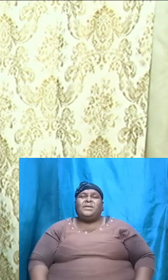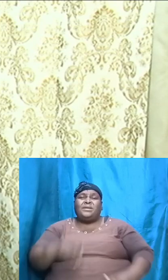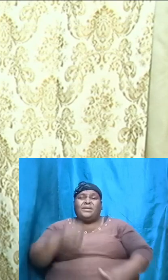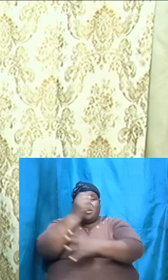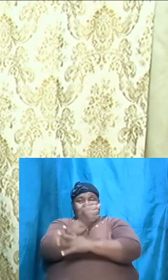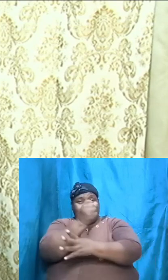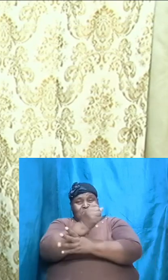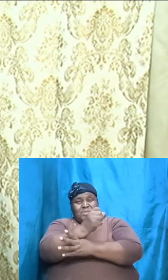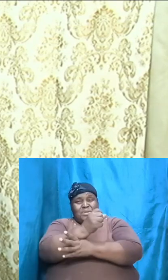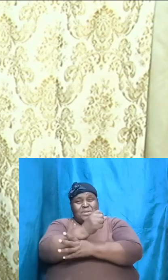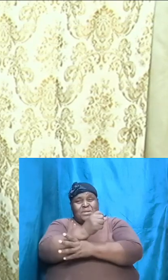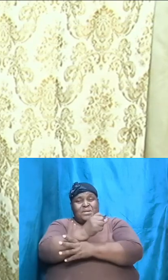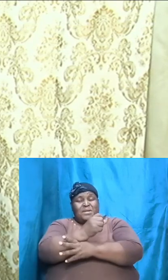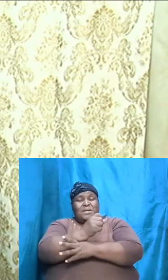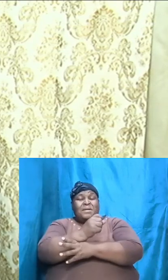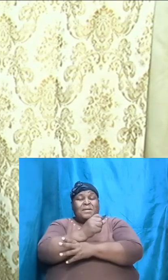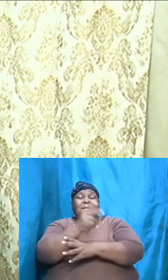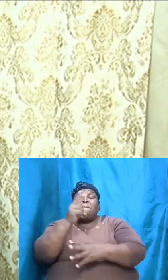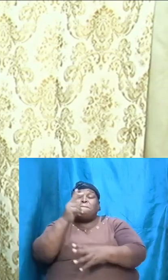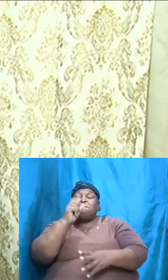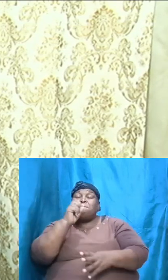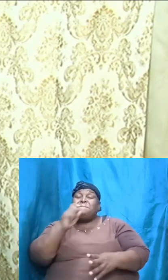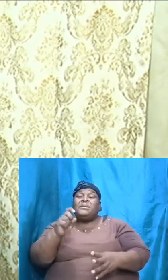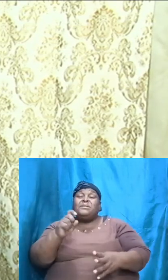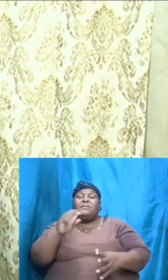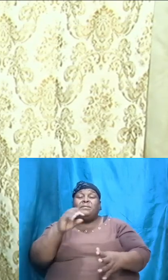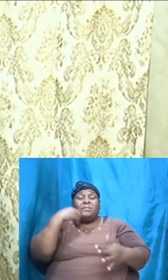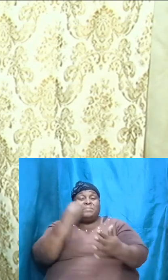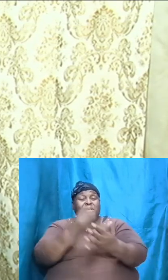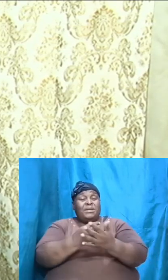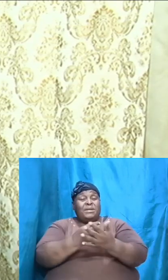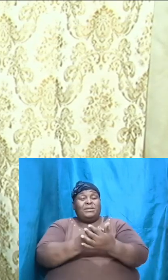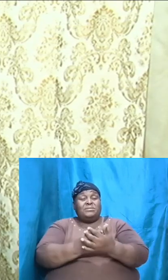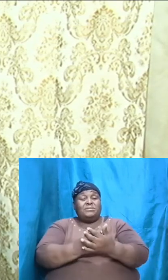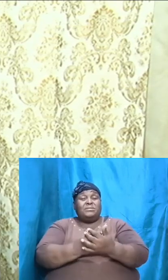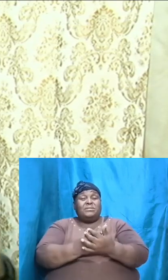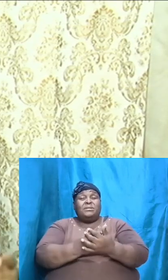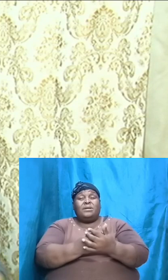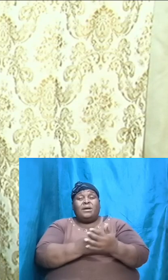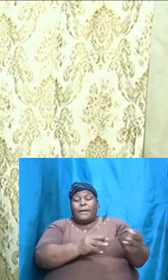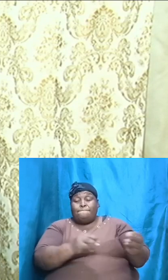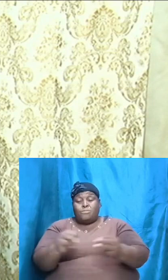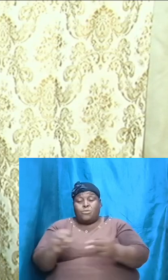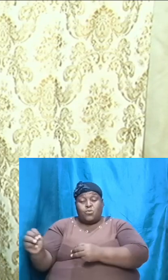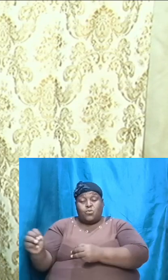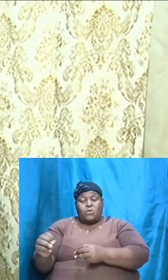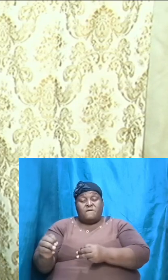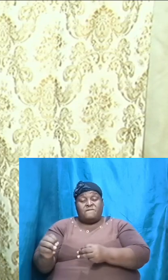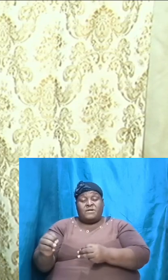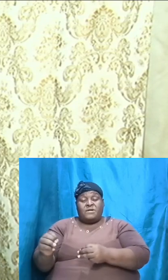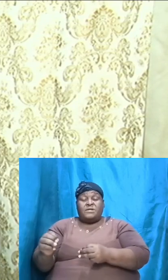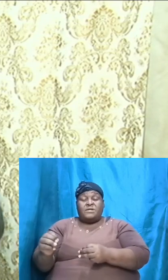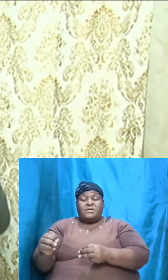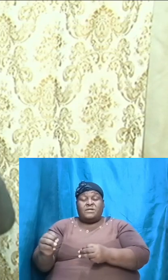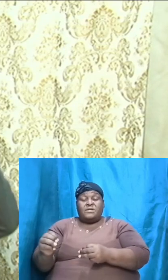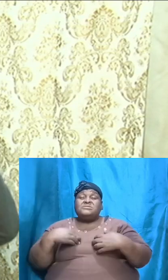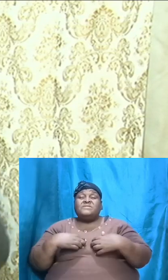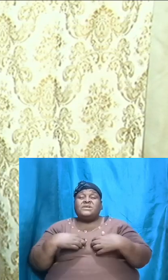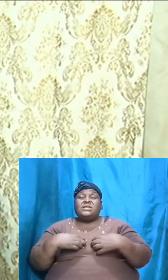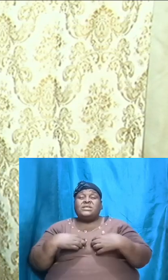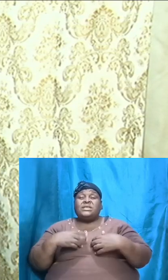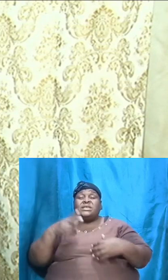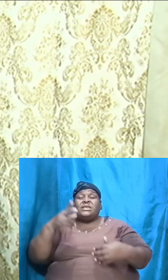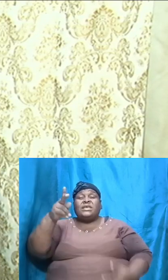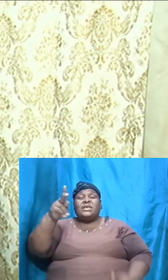being obedient obeyed and moved and got himself a dagger and would have